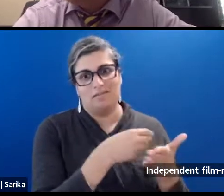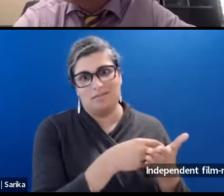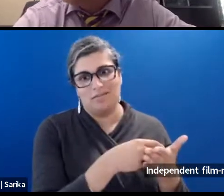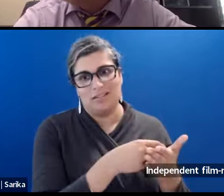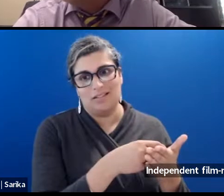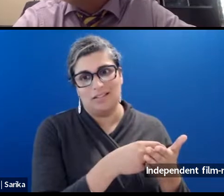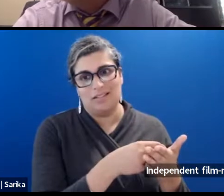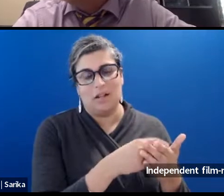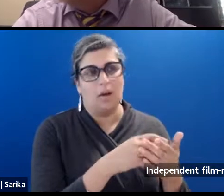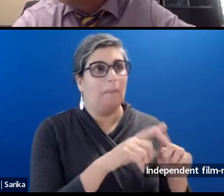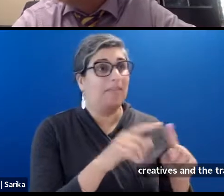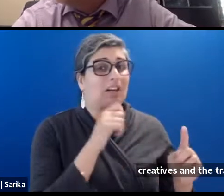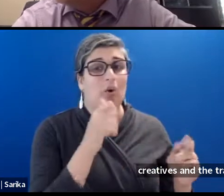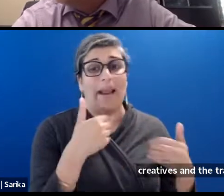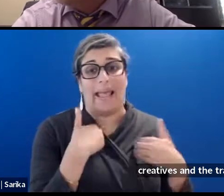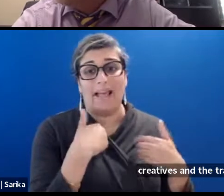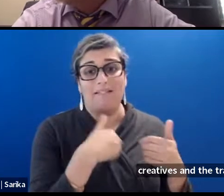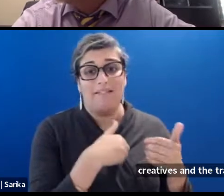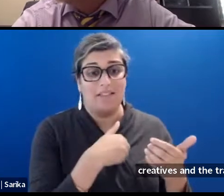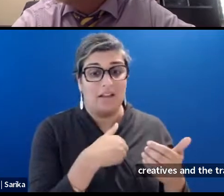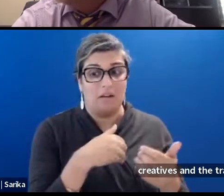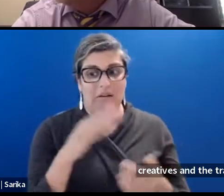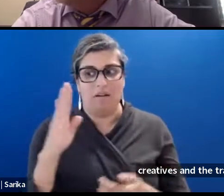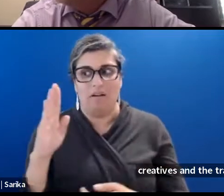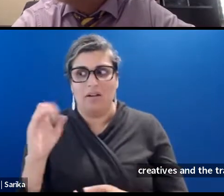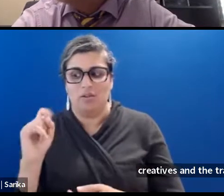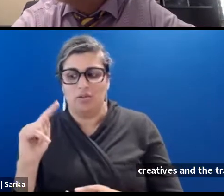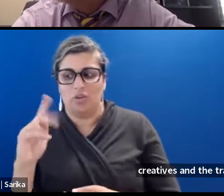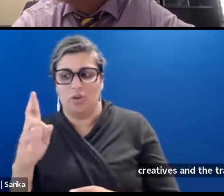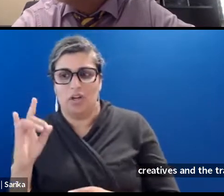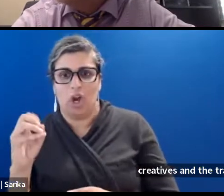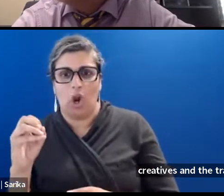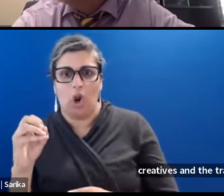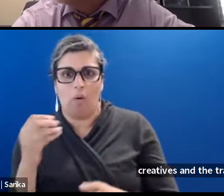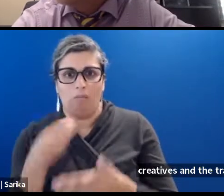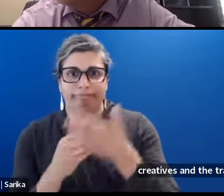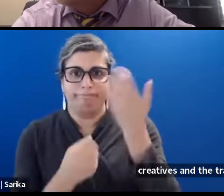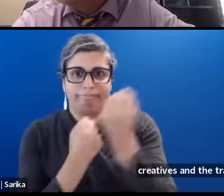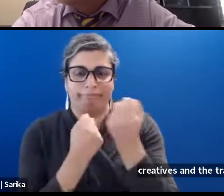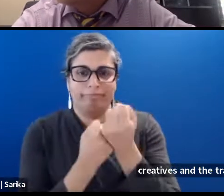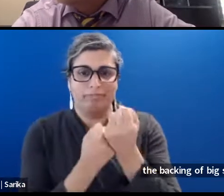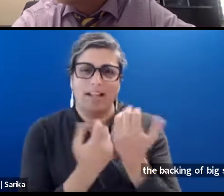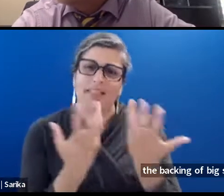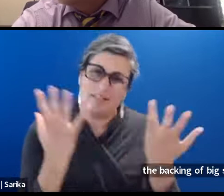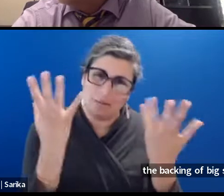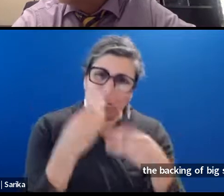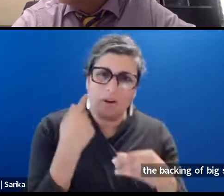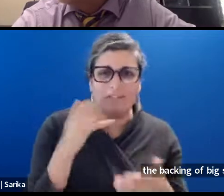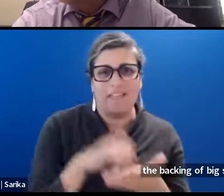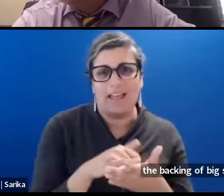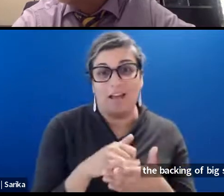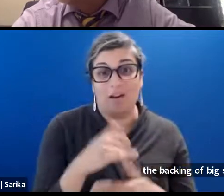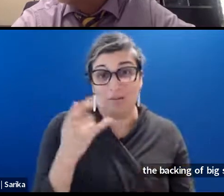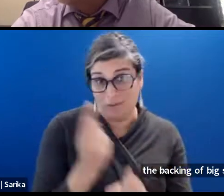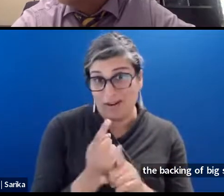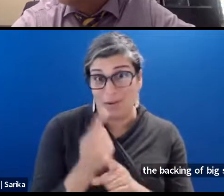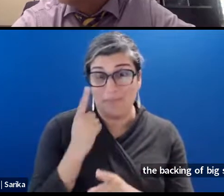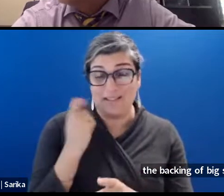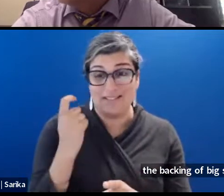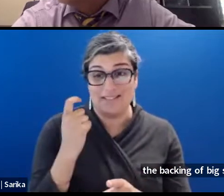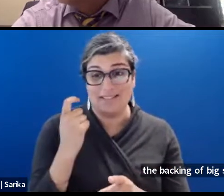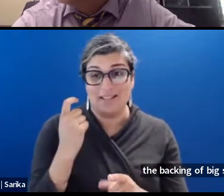the backing of big studio dollars. And there, there's a real beauty in that, right? Because the idea